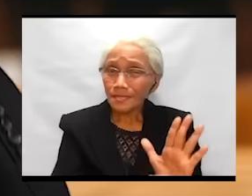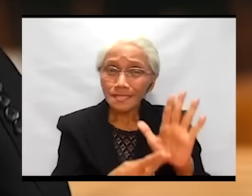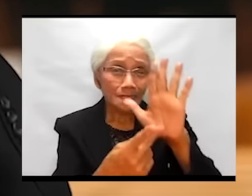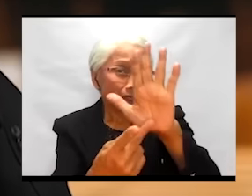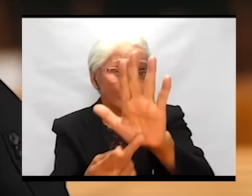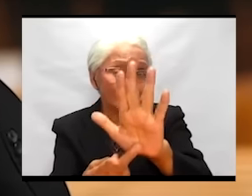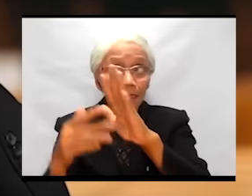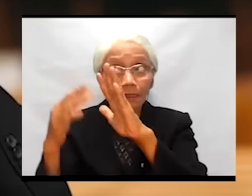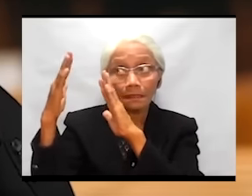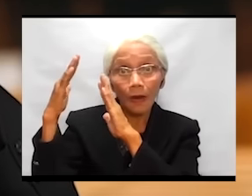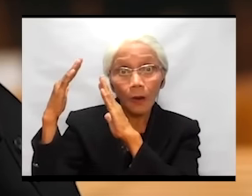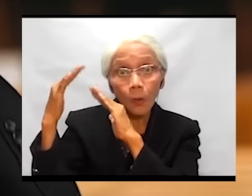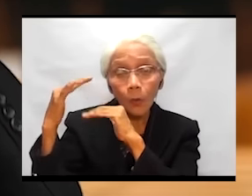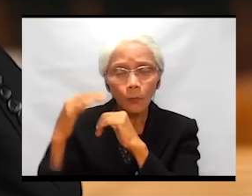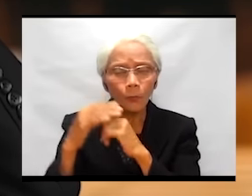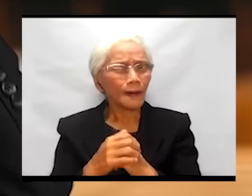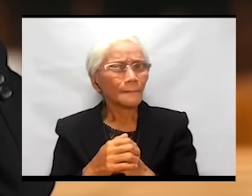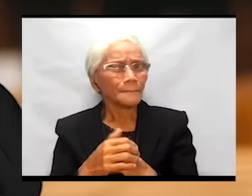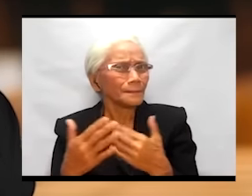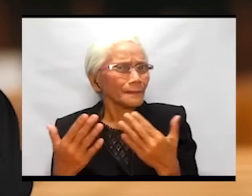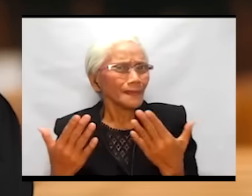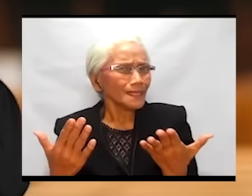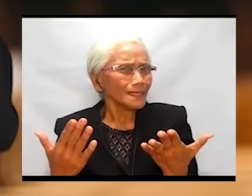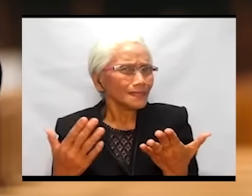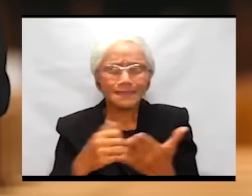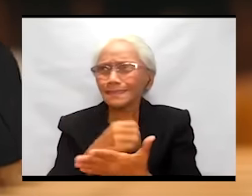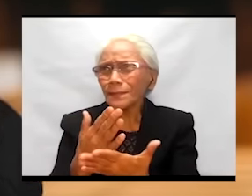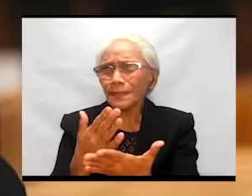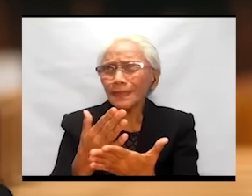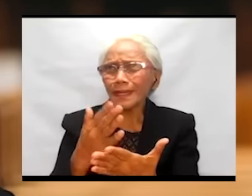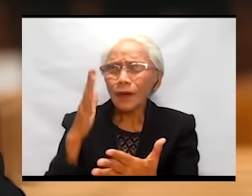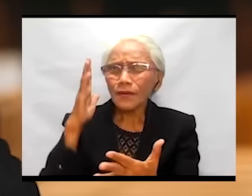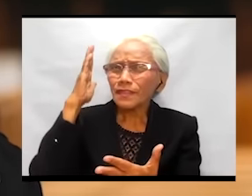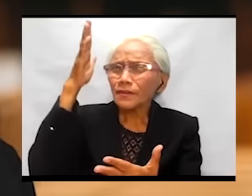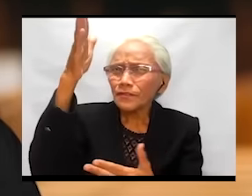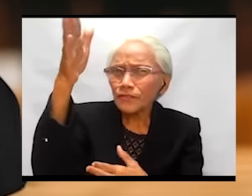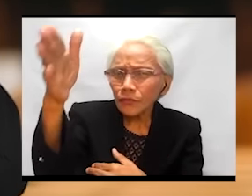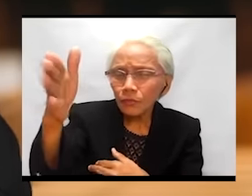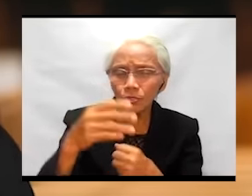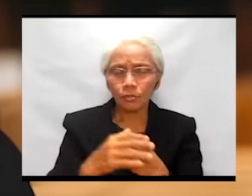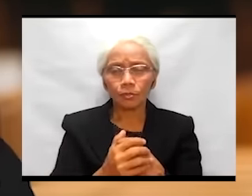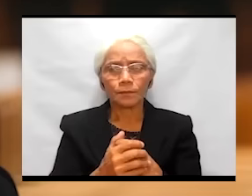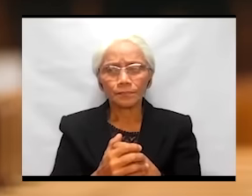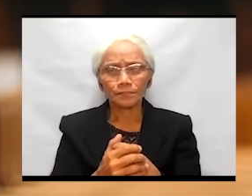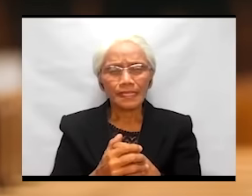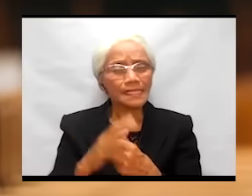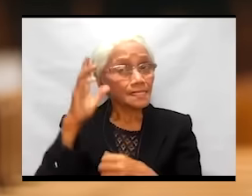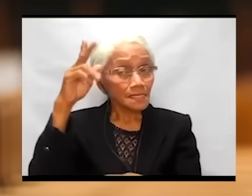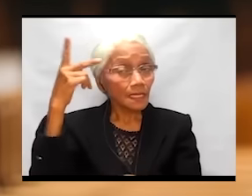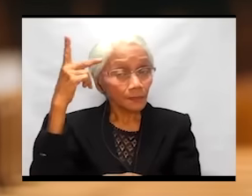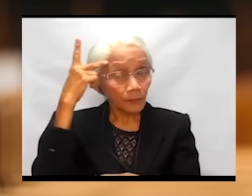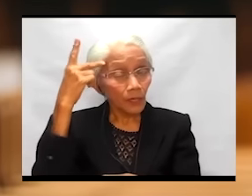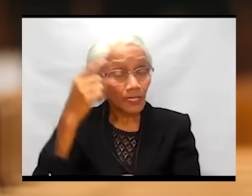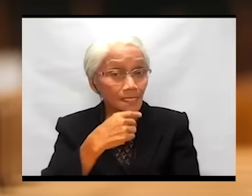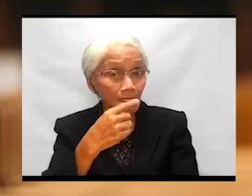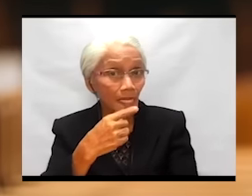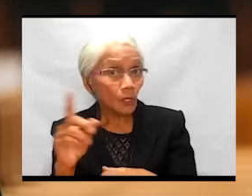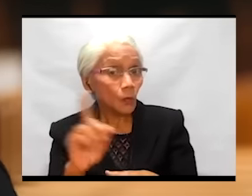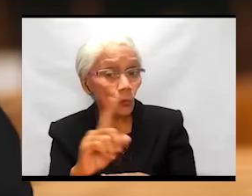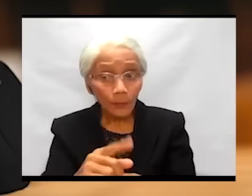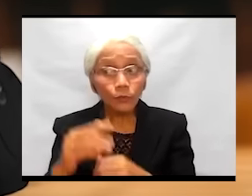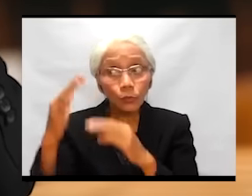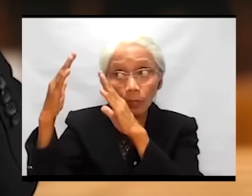presenting the hope as something of the future, our destination, St. Paul is saying